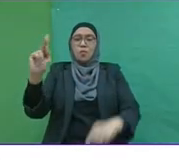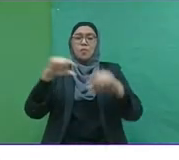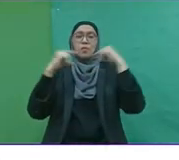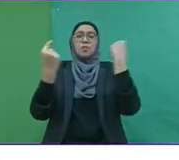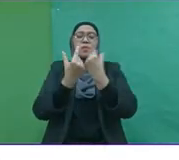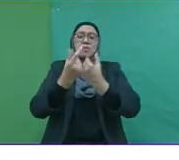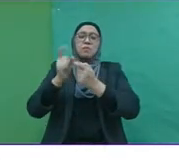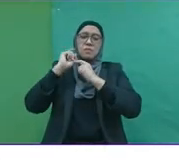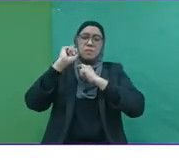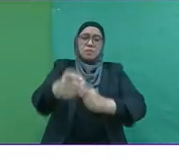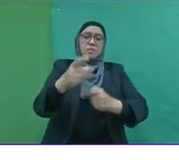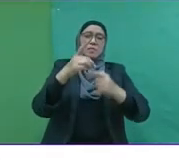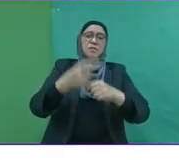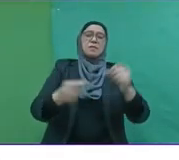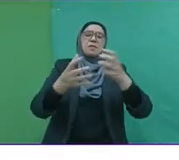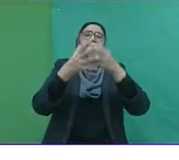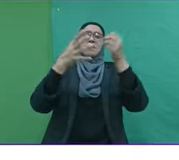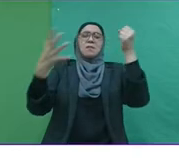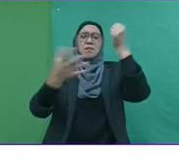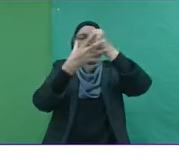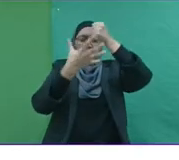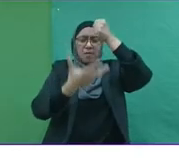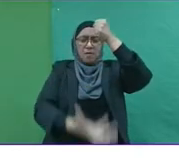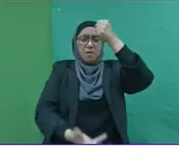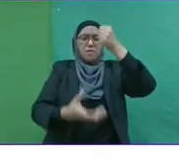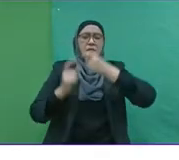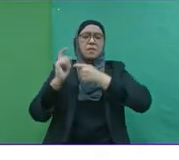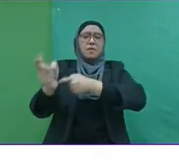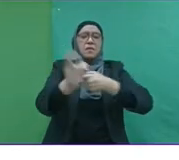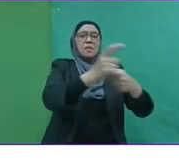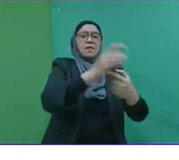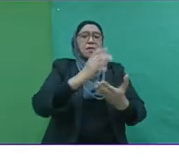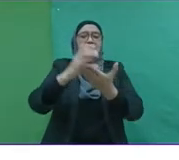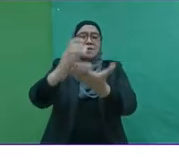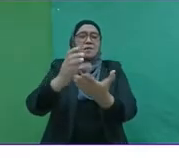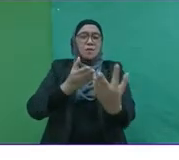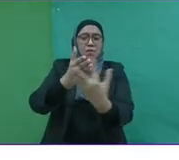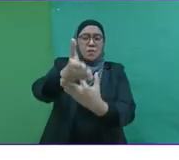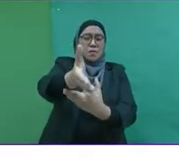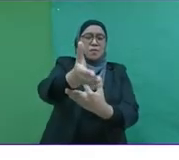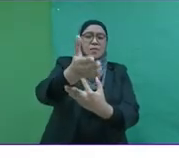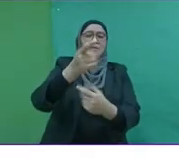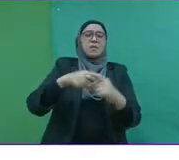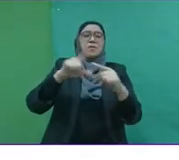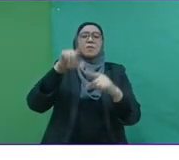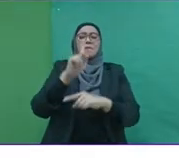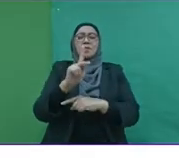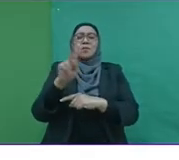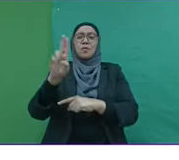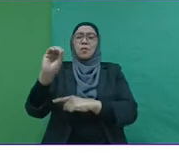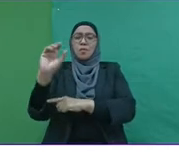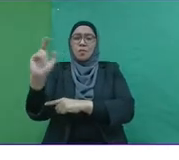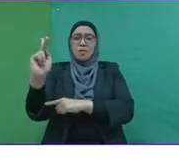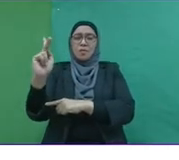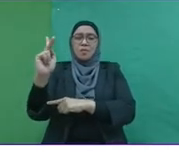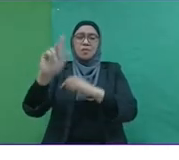has donated substantially to many charity courses, especially through the Kuala Foundation. They have